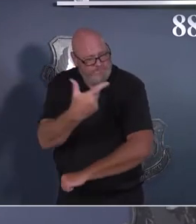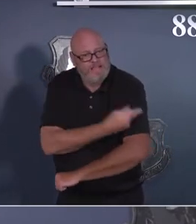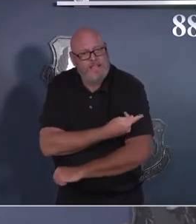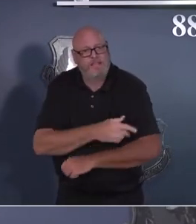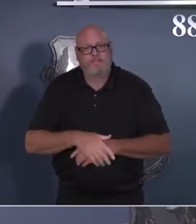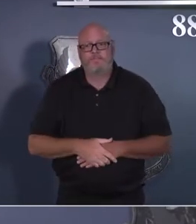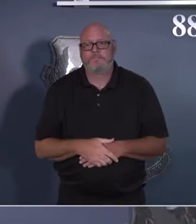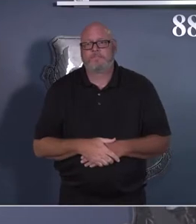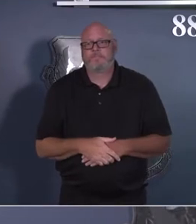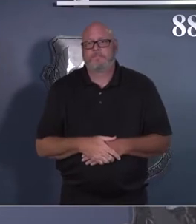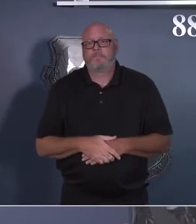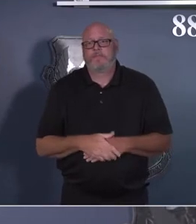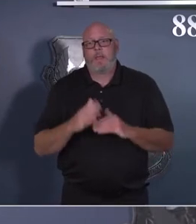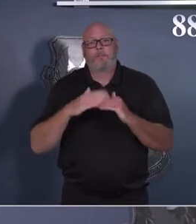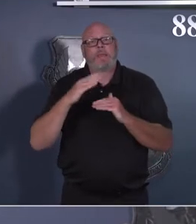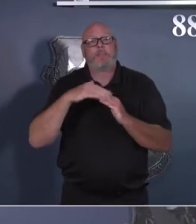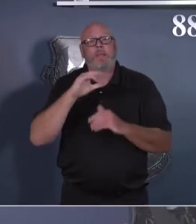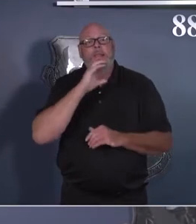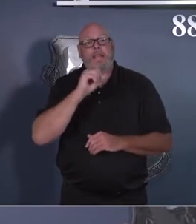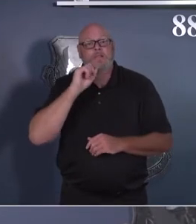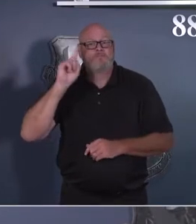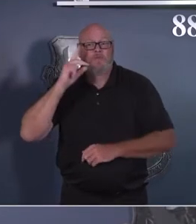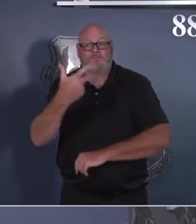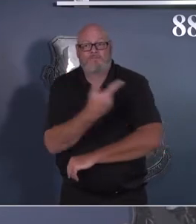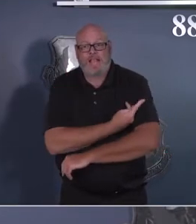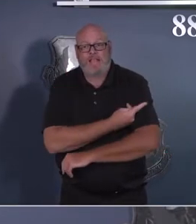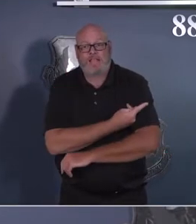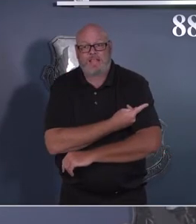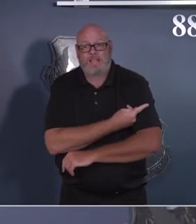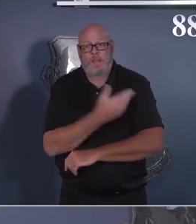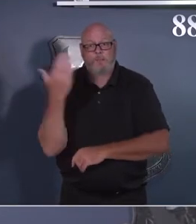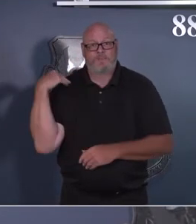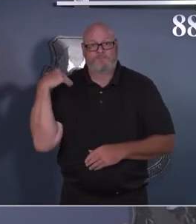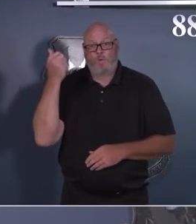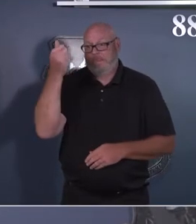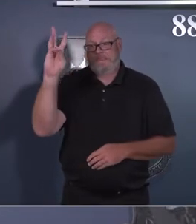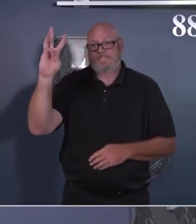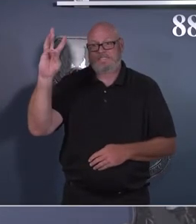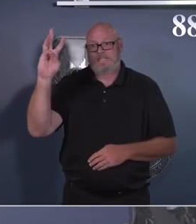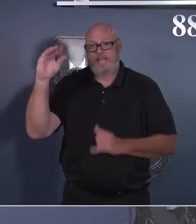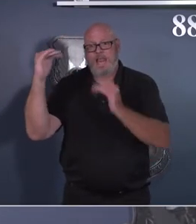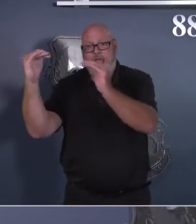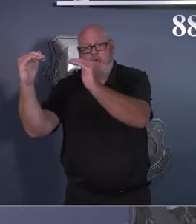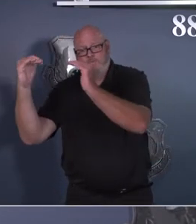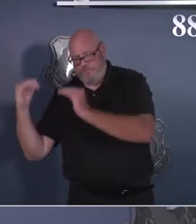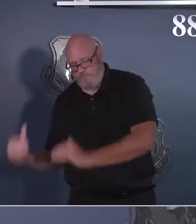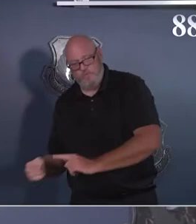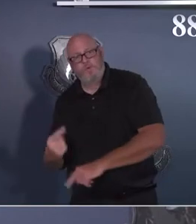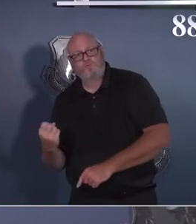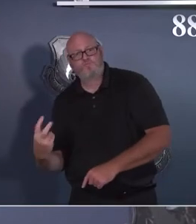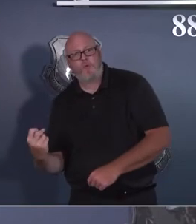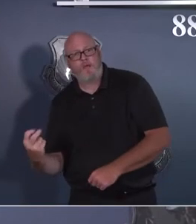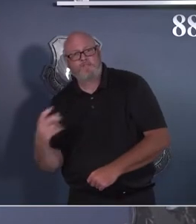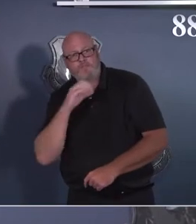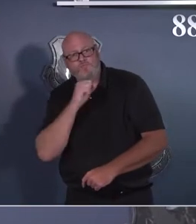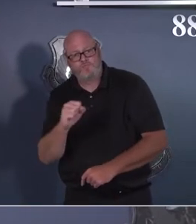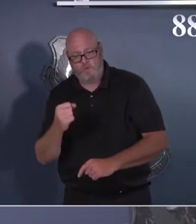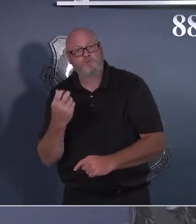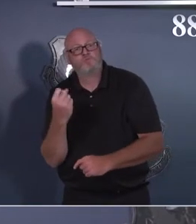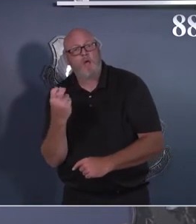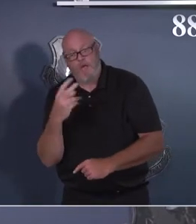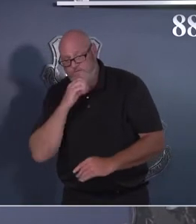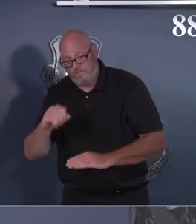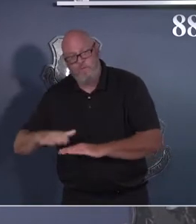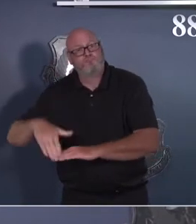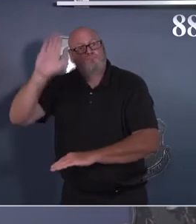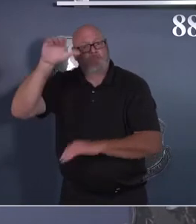-old and up. So we continue to evolve and be able to arm up more of our population. And our hospital capacity, both on base as well as in